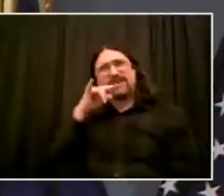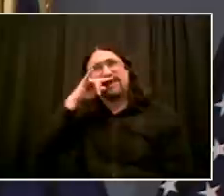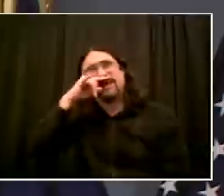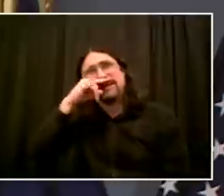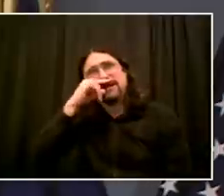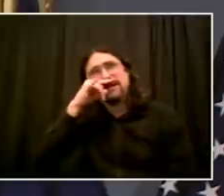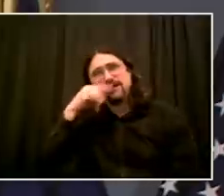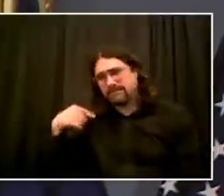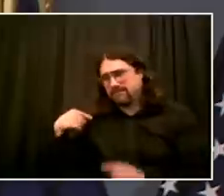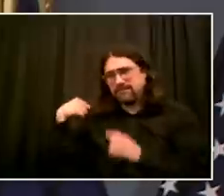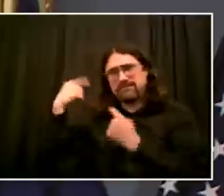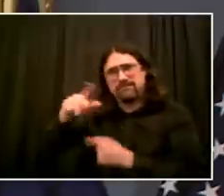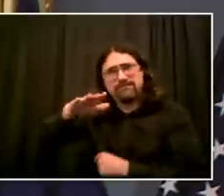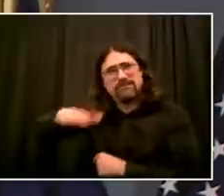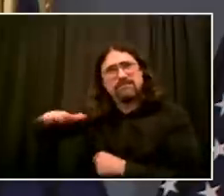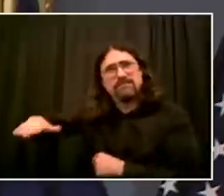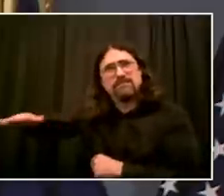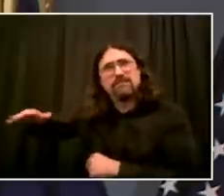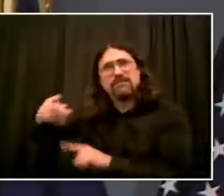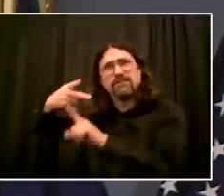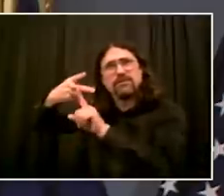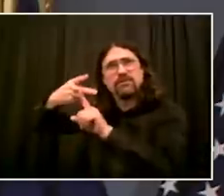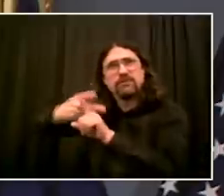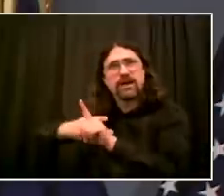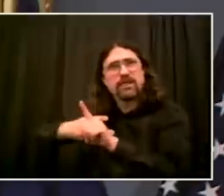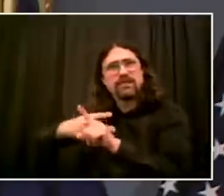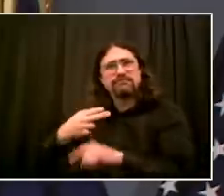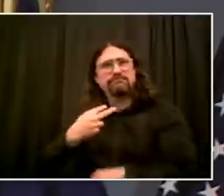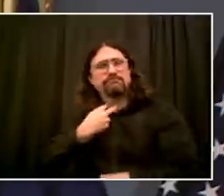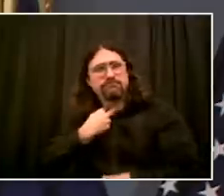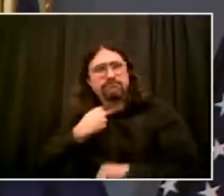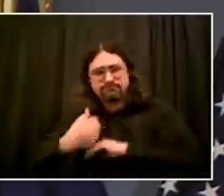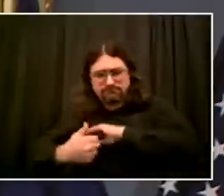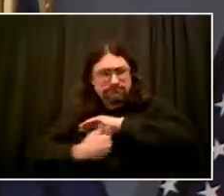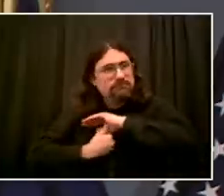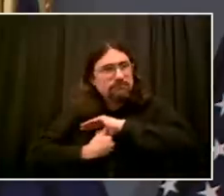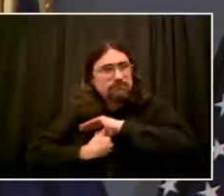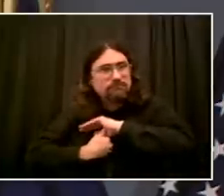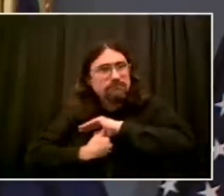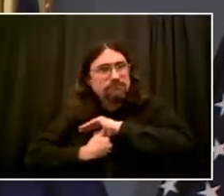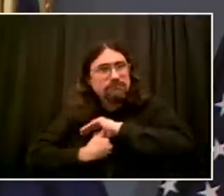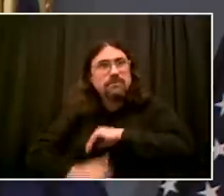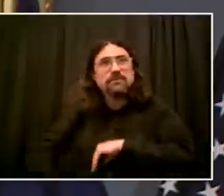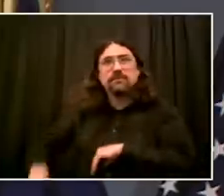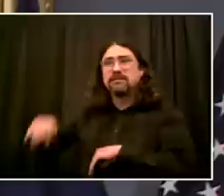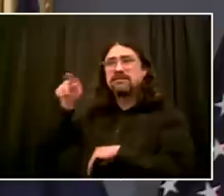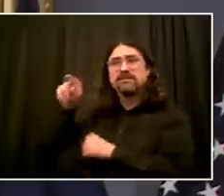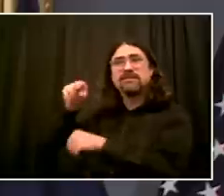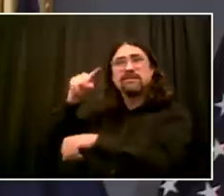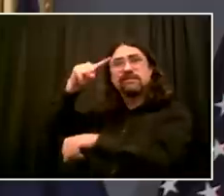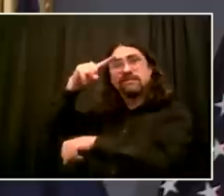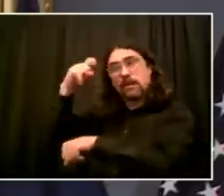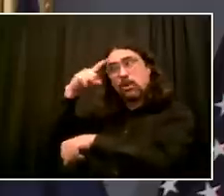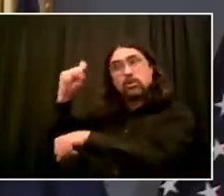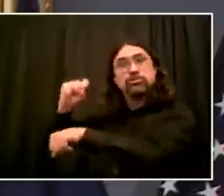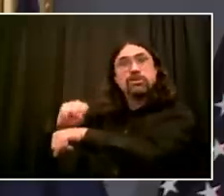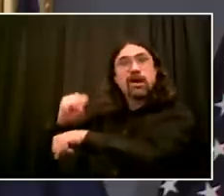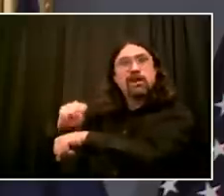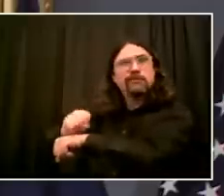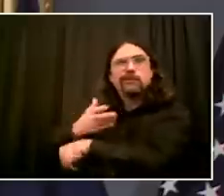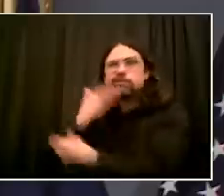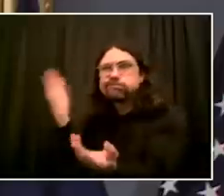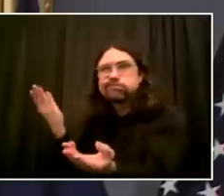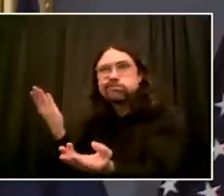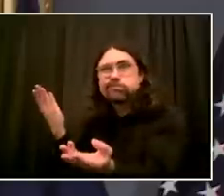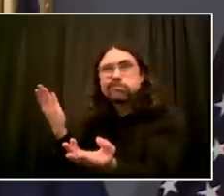school. They there's a lot of a lot of pressure on them that they have nothing to do now.